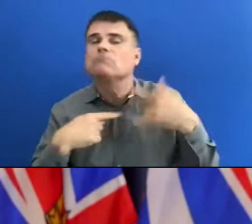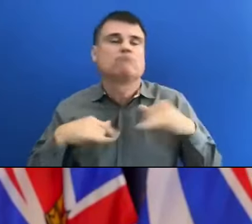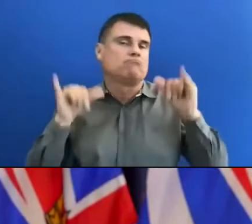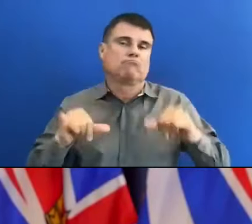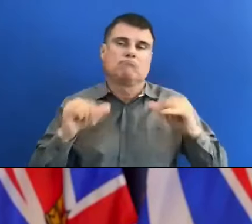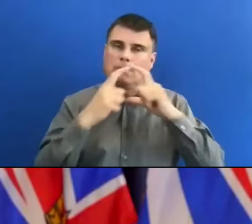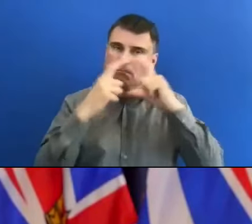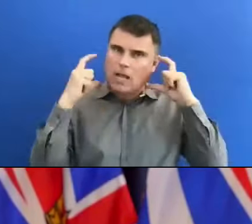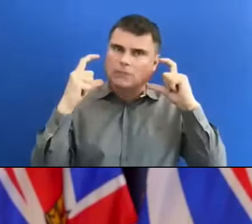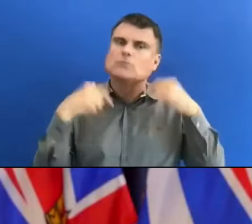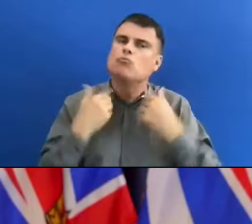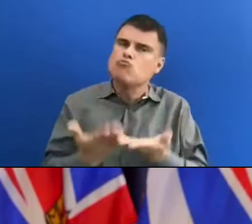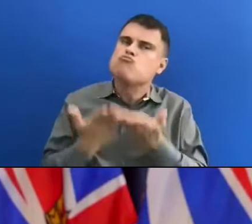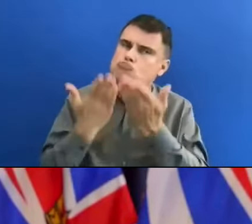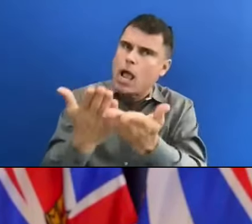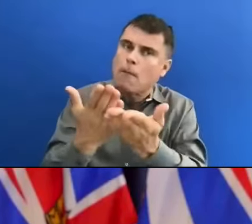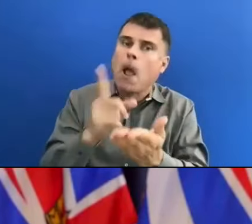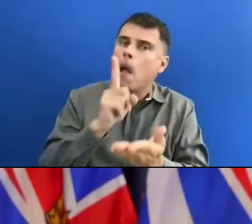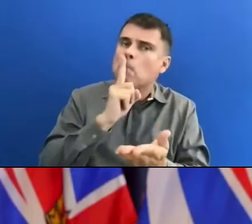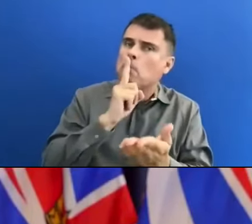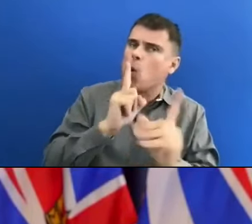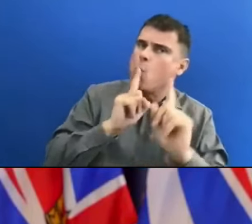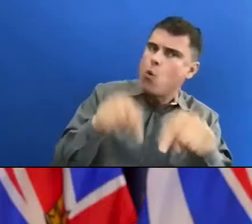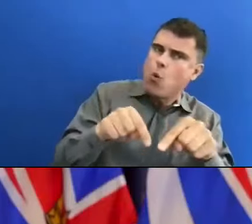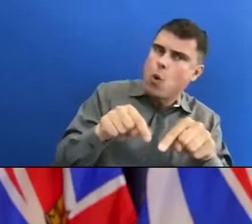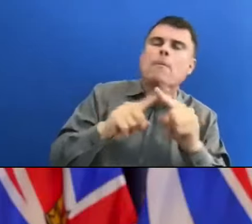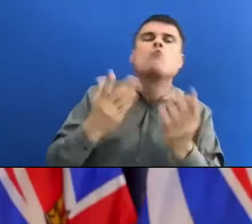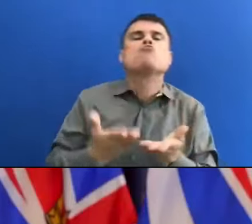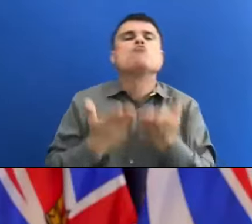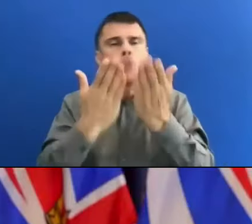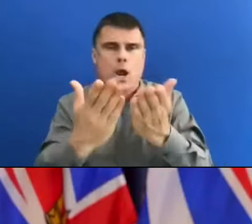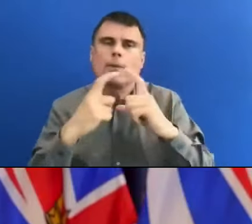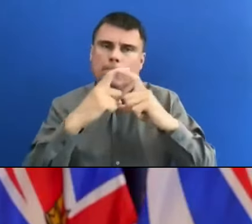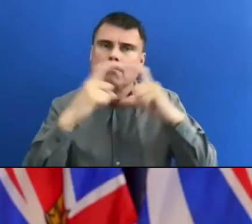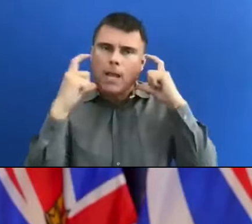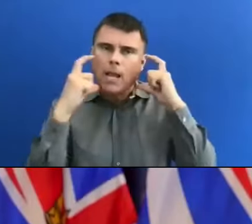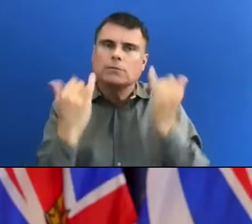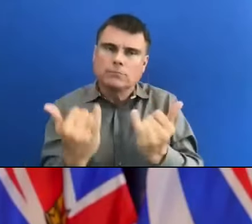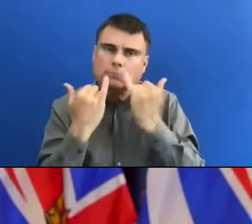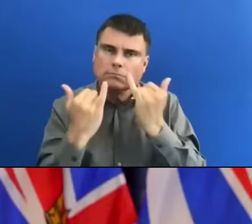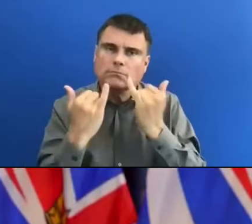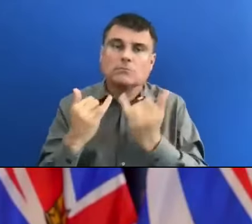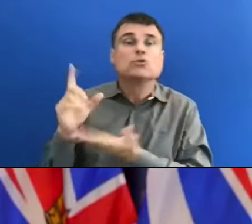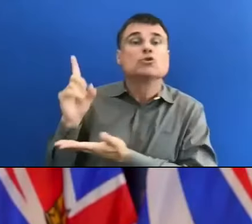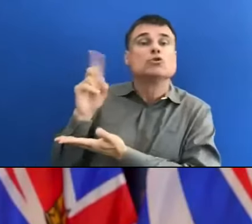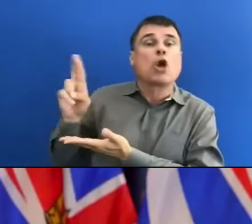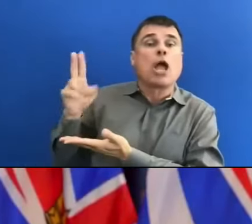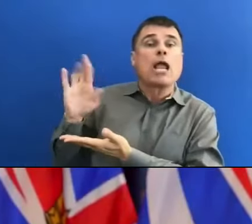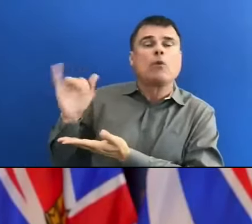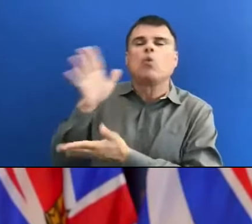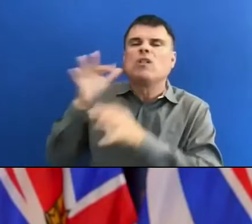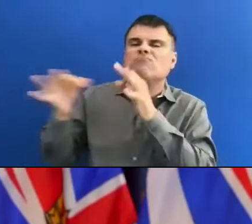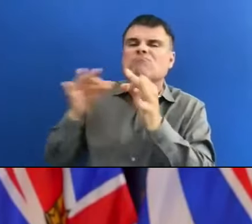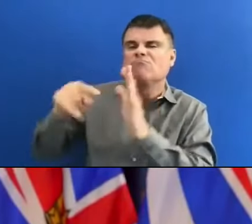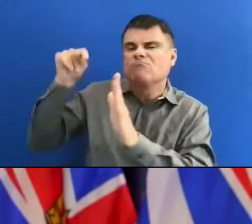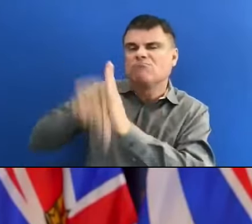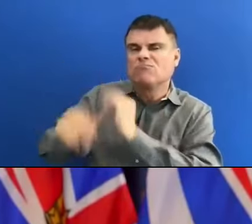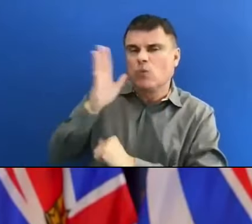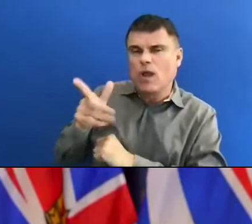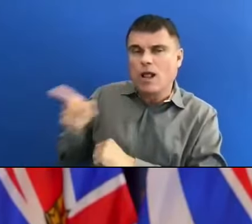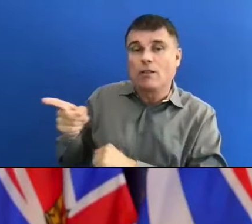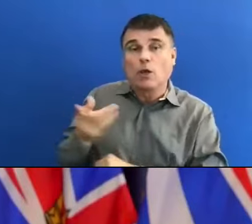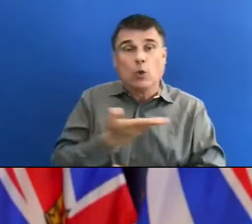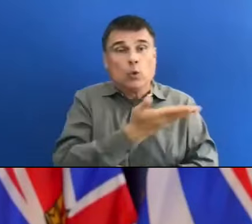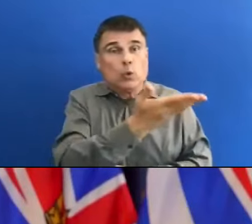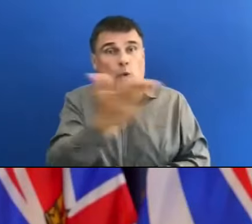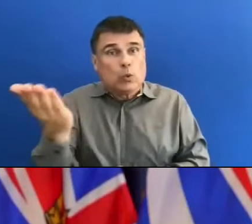But those recommendations are there for a reason and Dr. Henry will lay out some of those right now. Again, to the media, welcome back. To British Columbians,